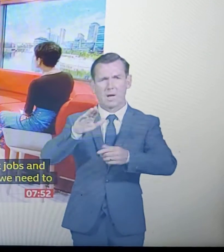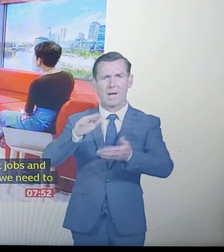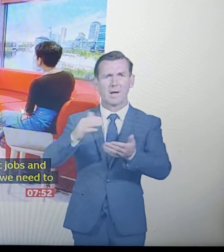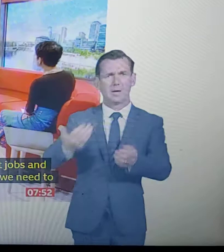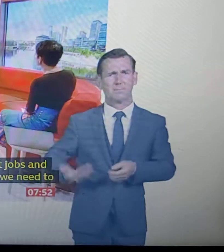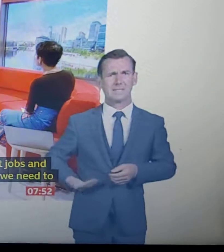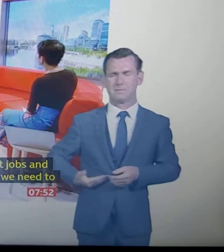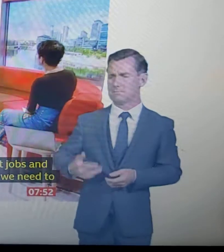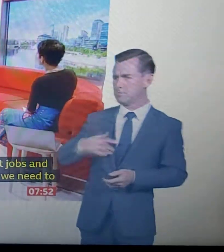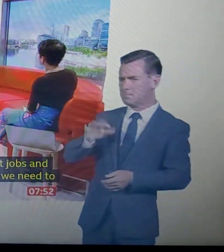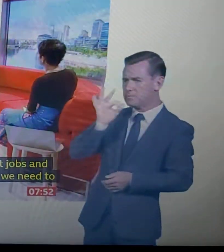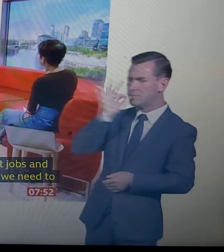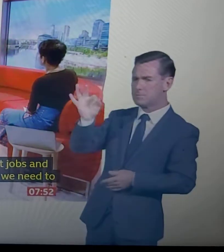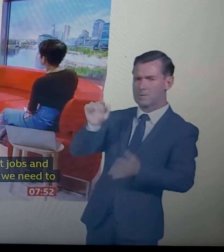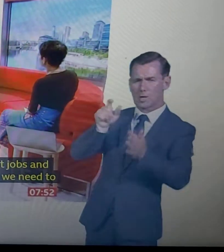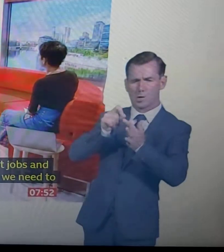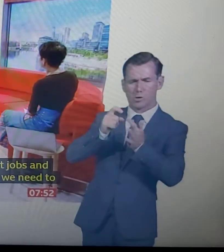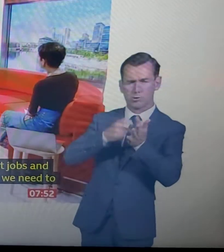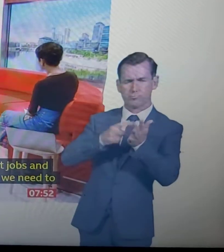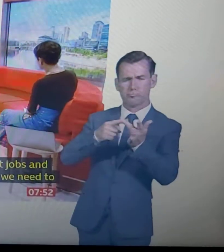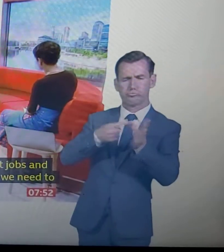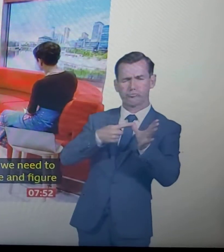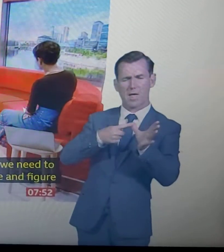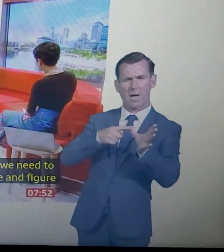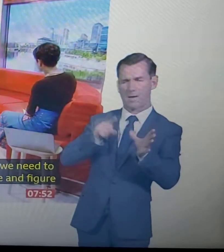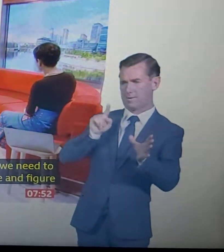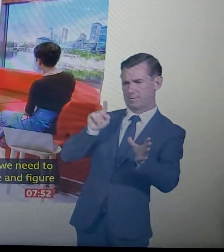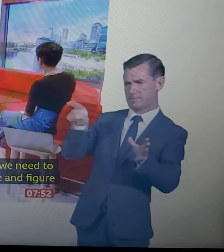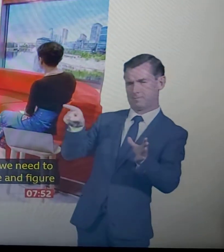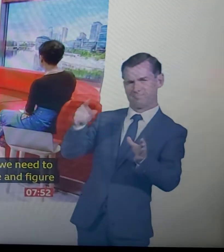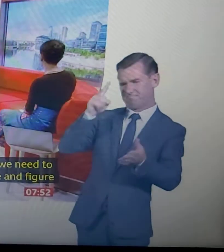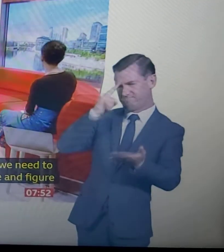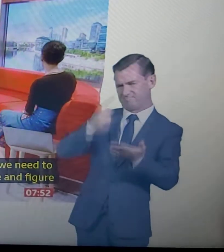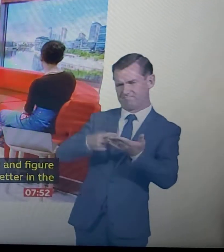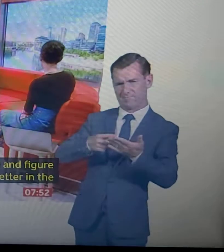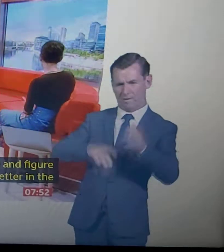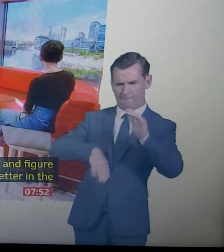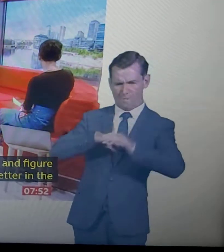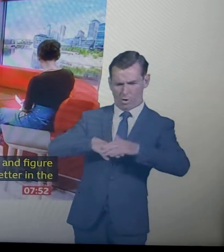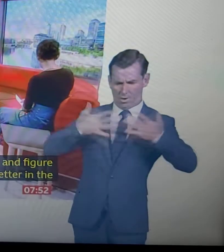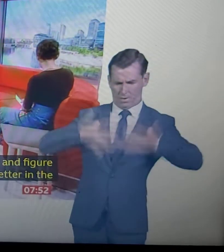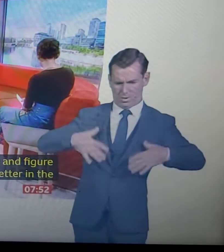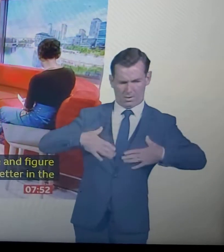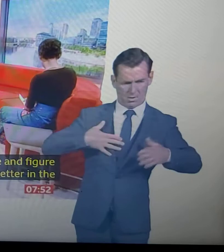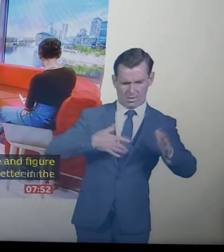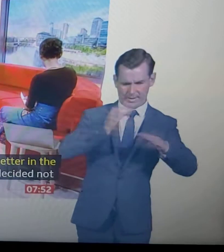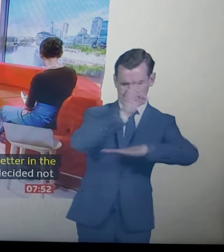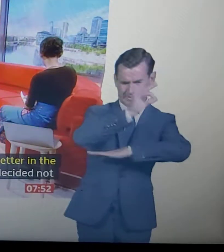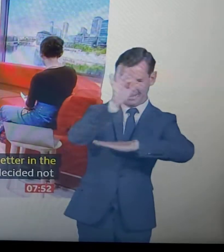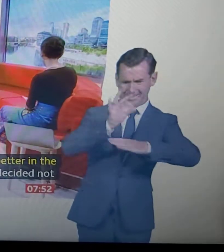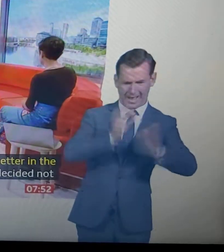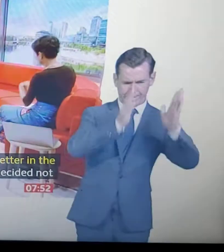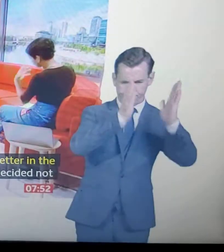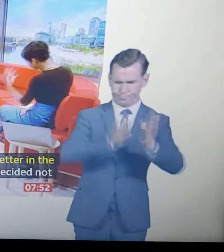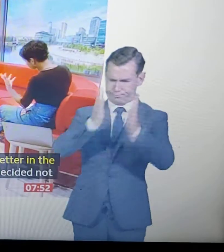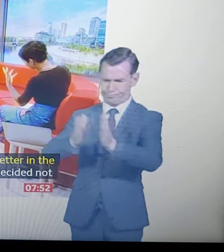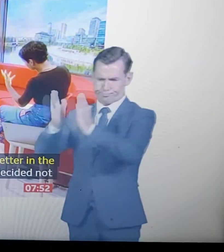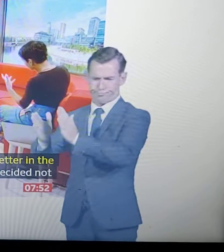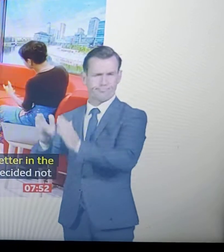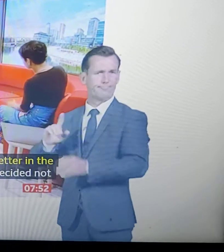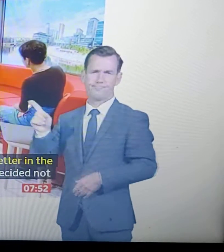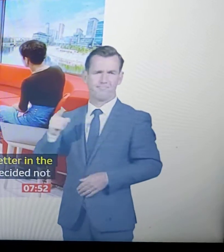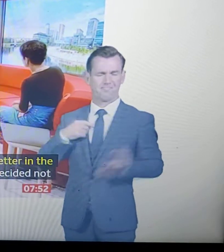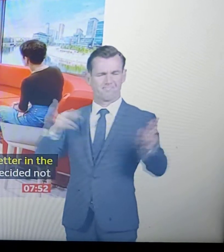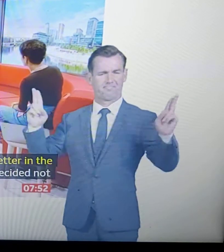you've decided not to design a full collection this year. Yes. I understand. But you're still saying that, you know, you've still been